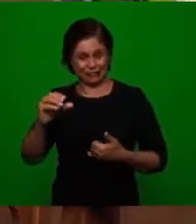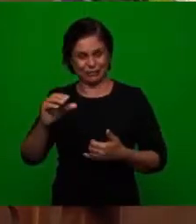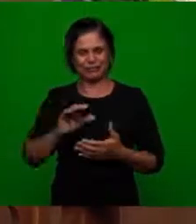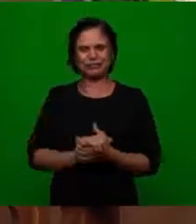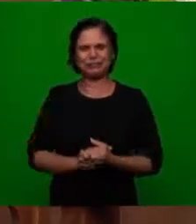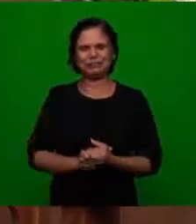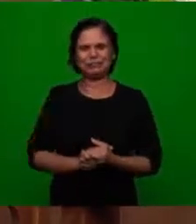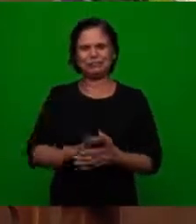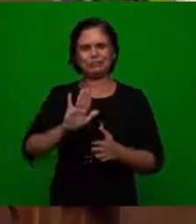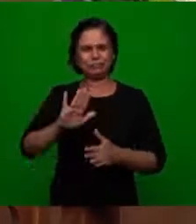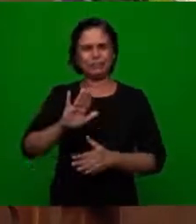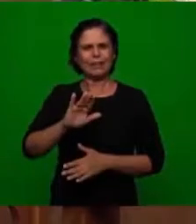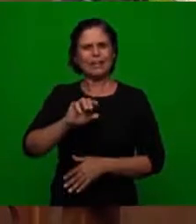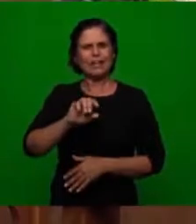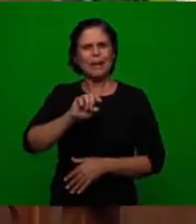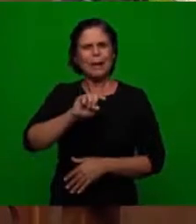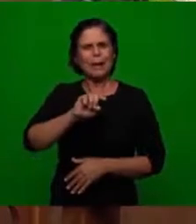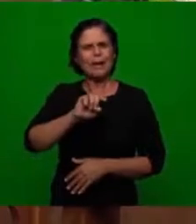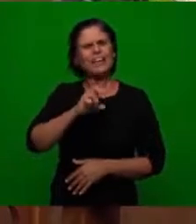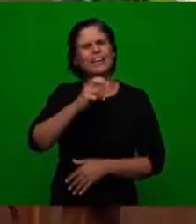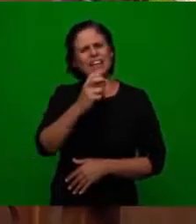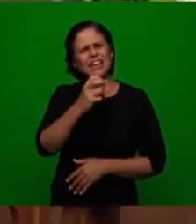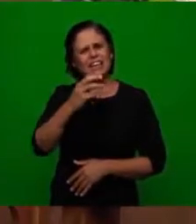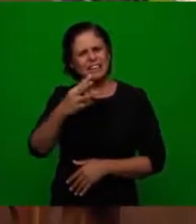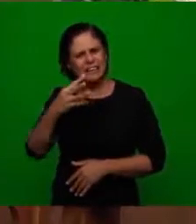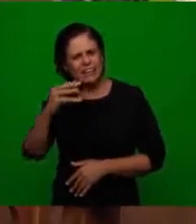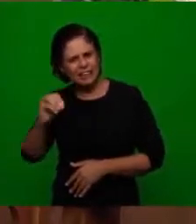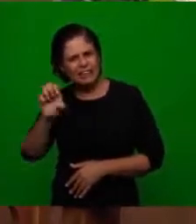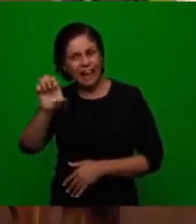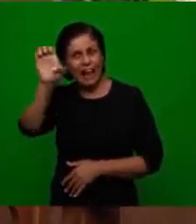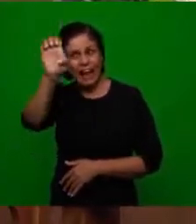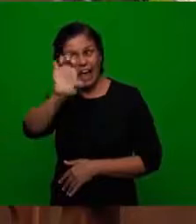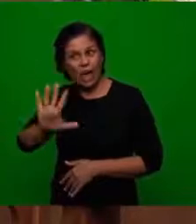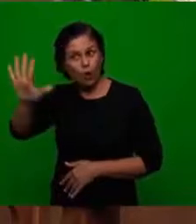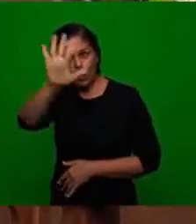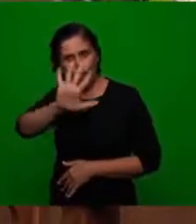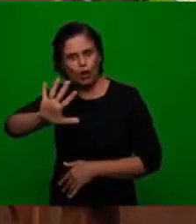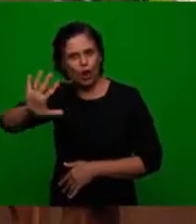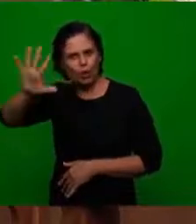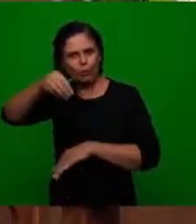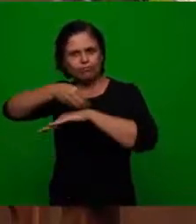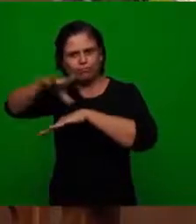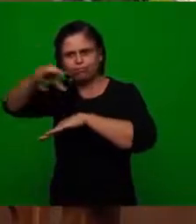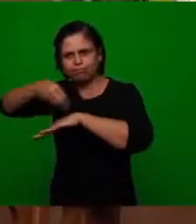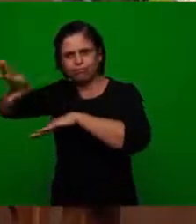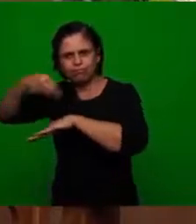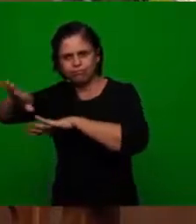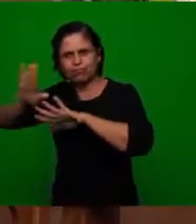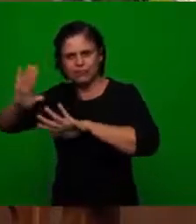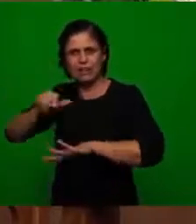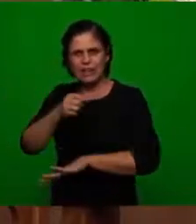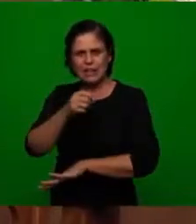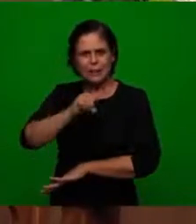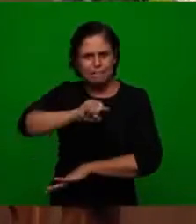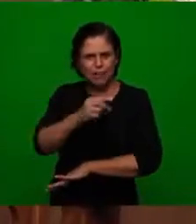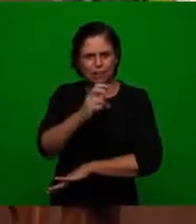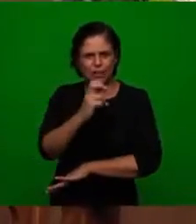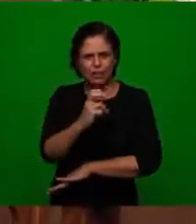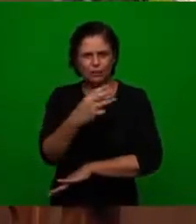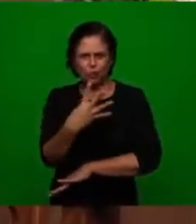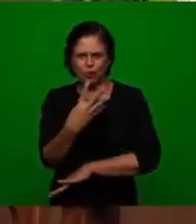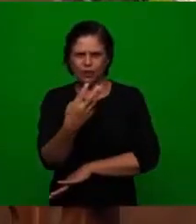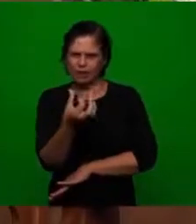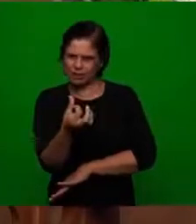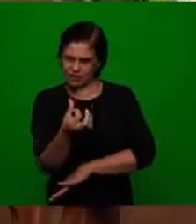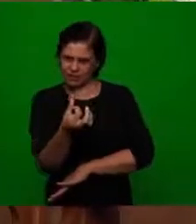1530 it exploded in the whole era and 1546 now they